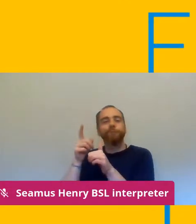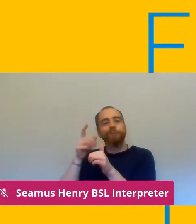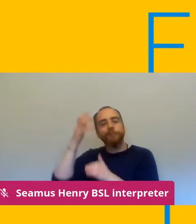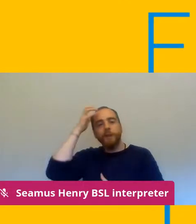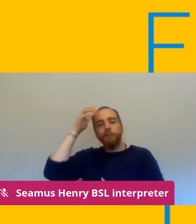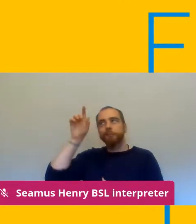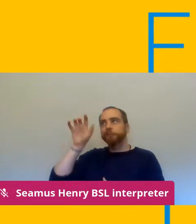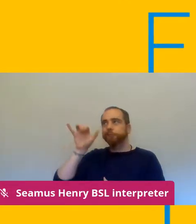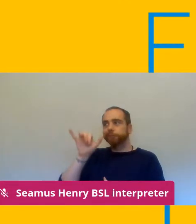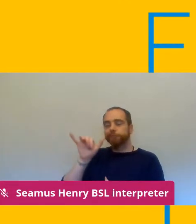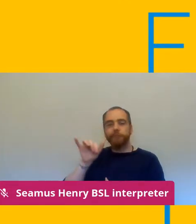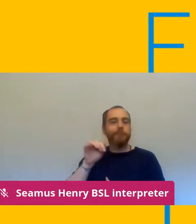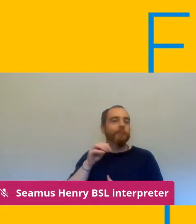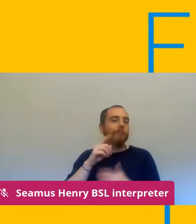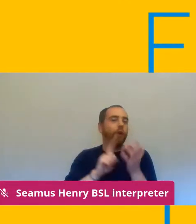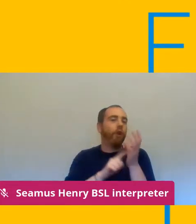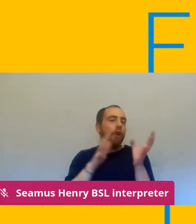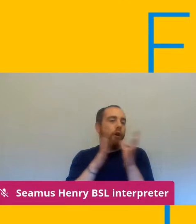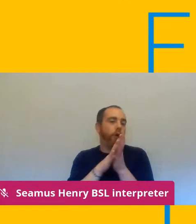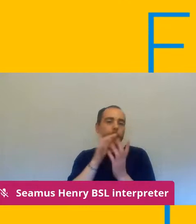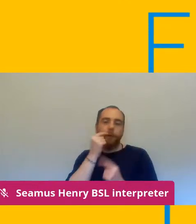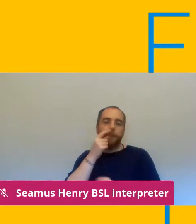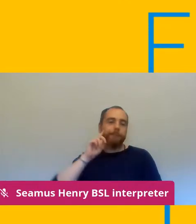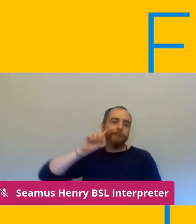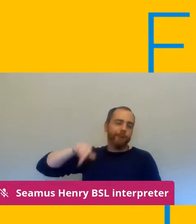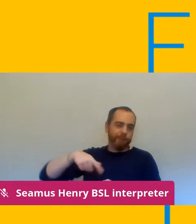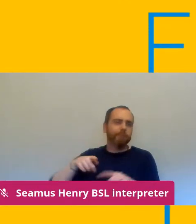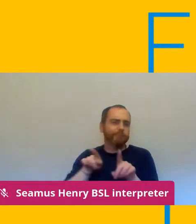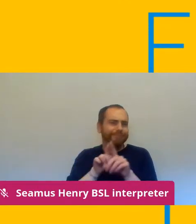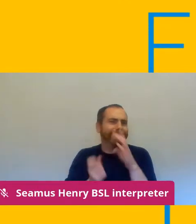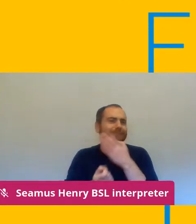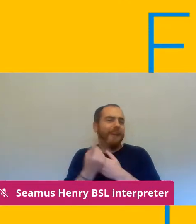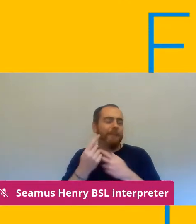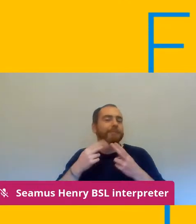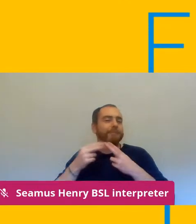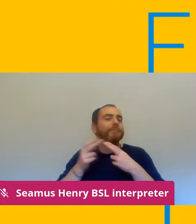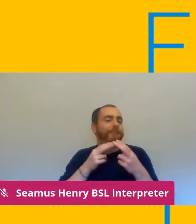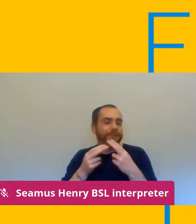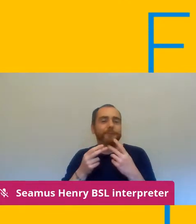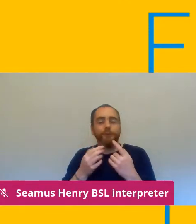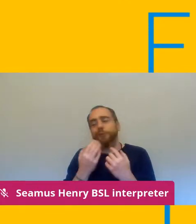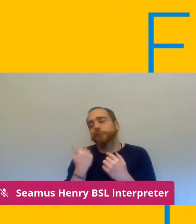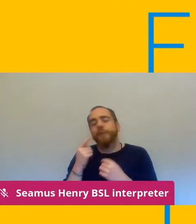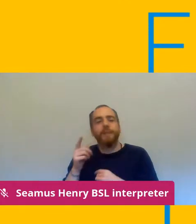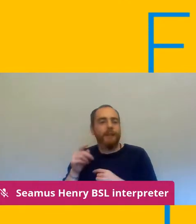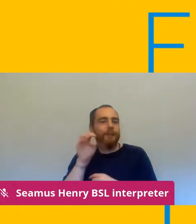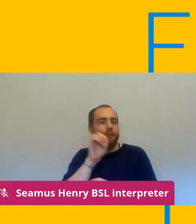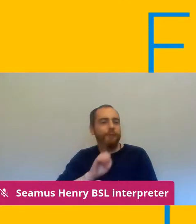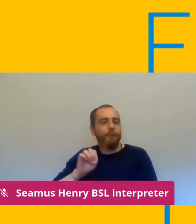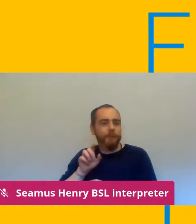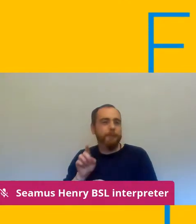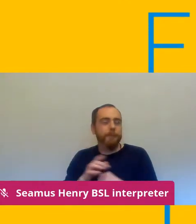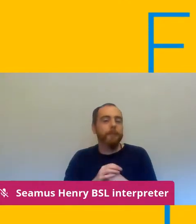purposes but i'm absolutely confident that this government will blame the college management if something goes wrong and uh we have serious